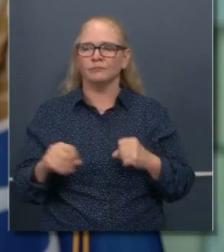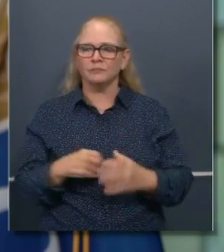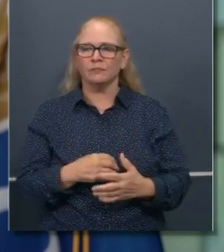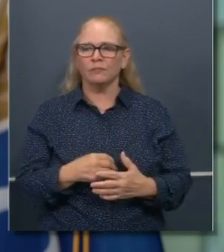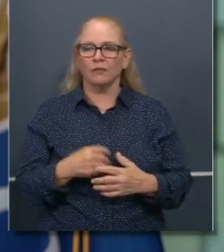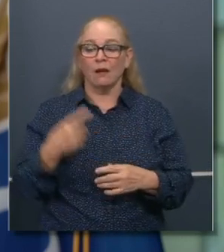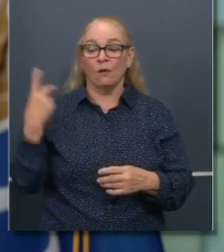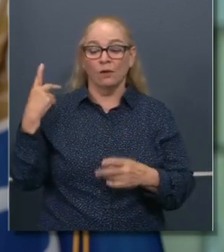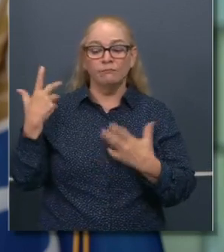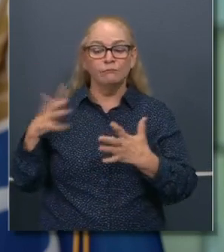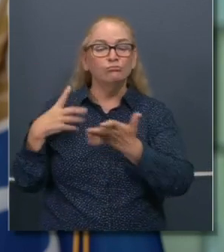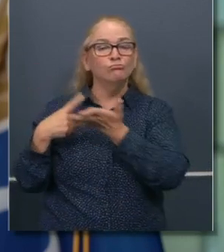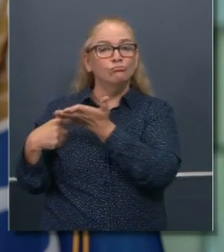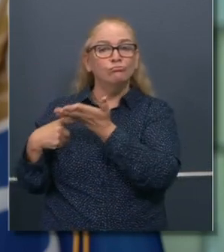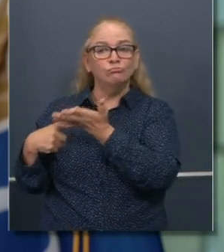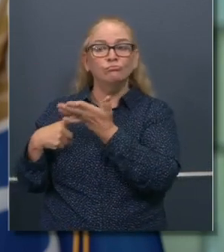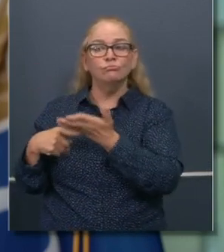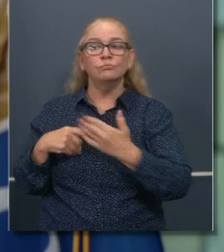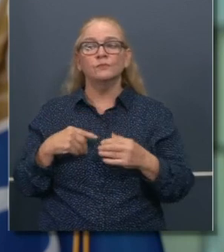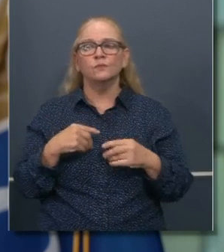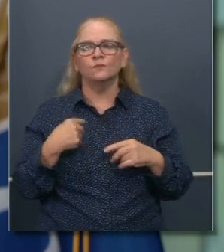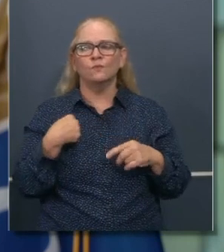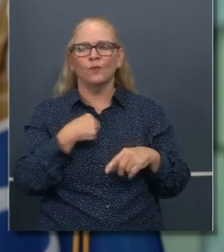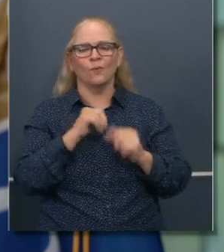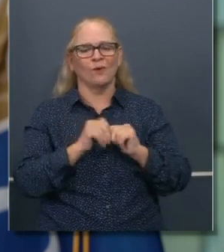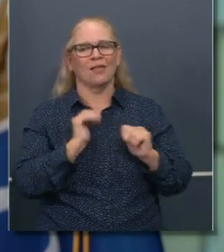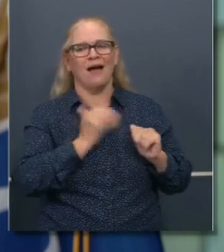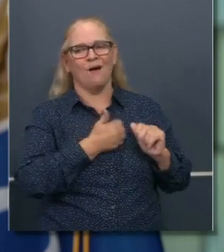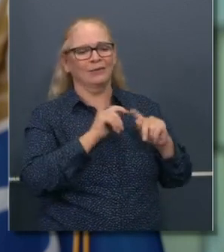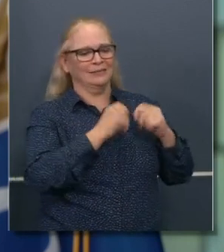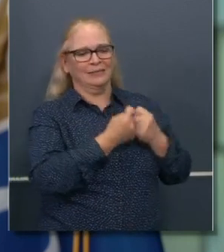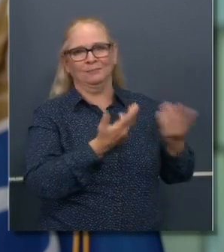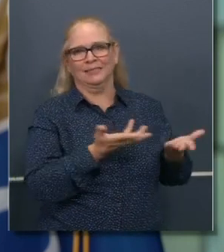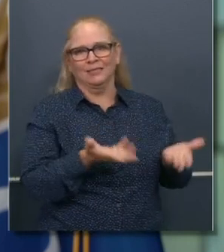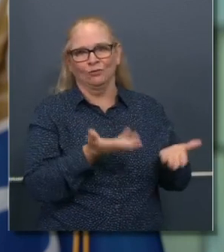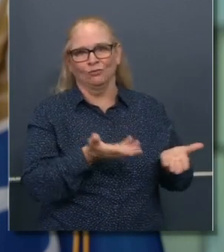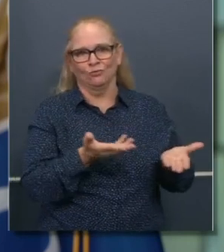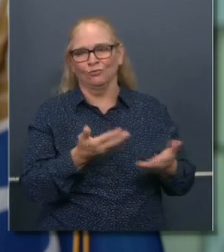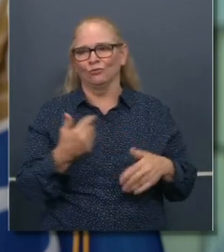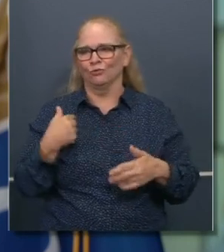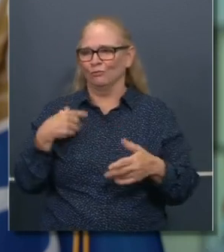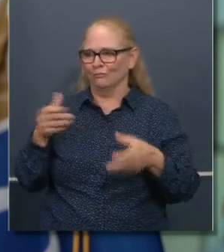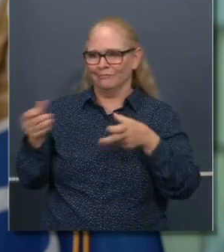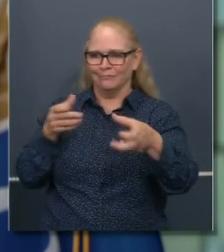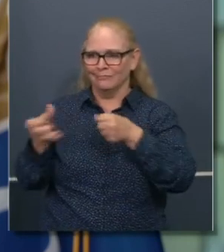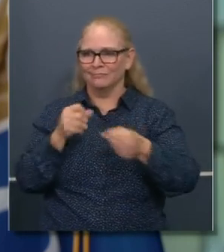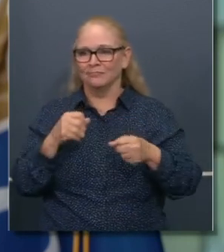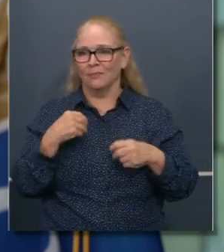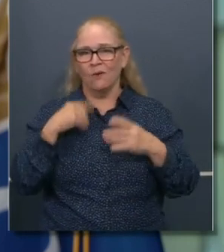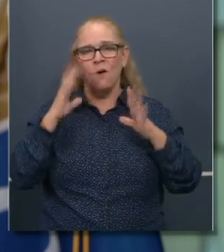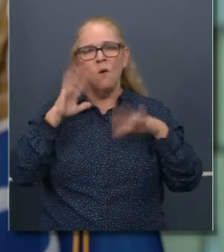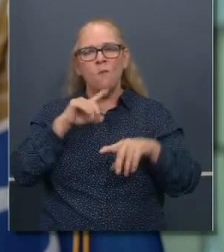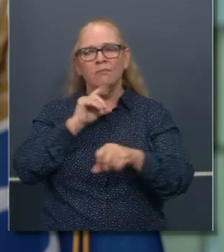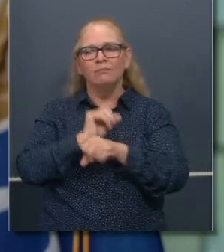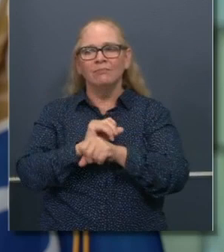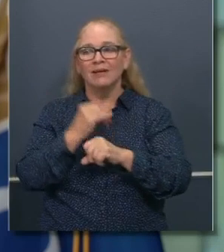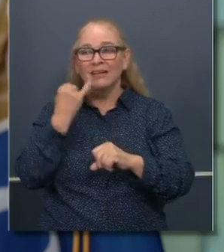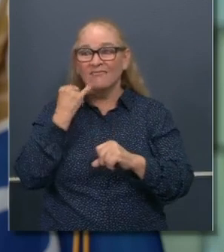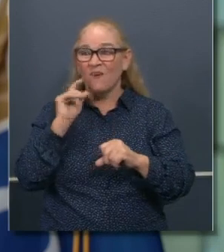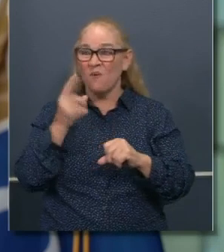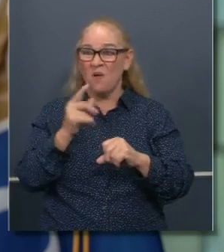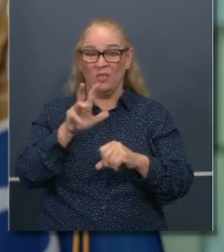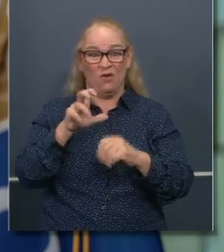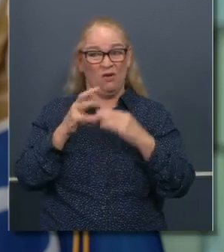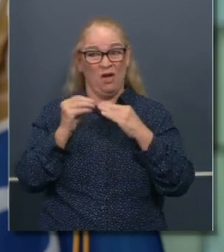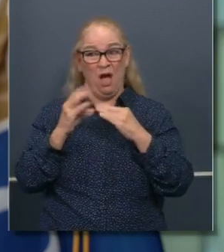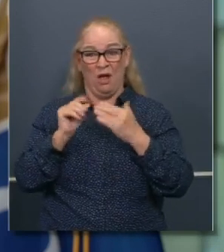uh, with our team. If indeed the gift horse comment, we only get $300, how we can